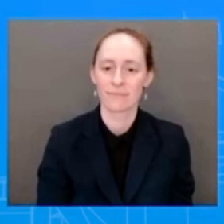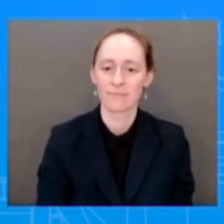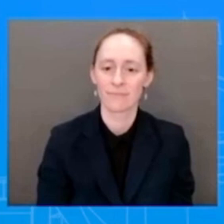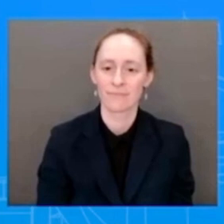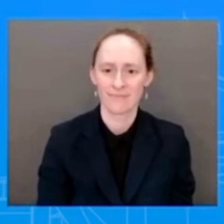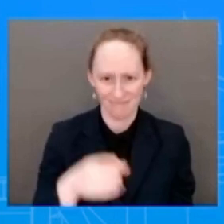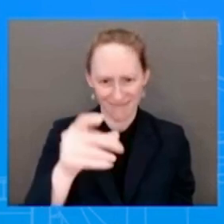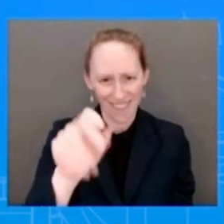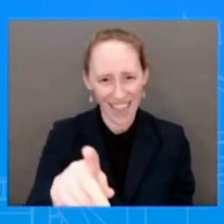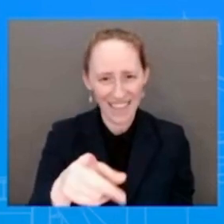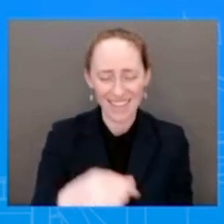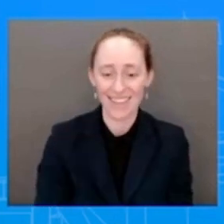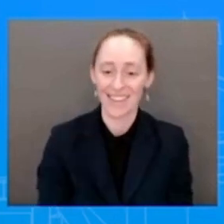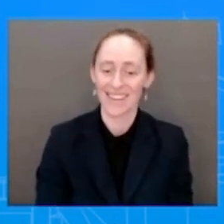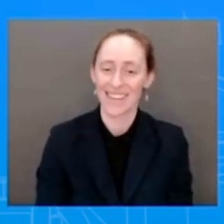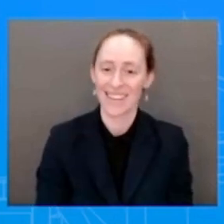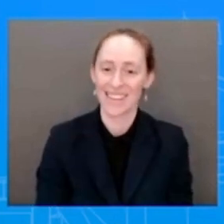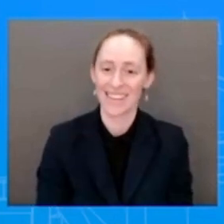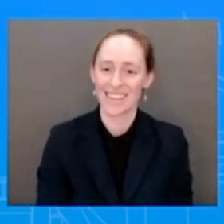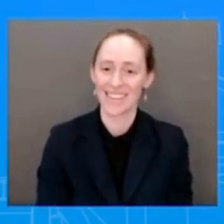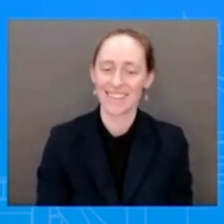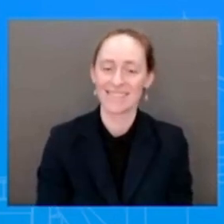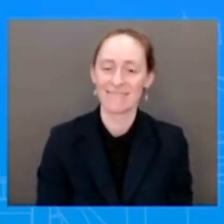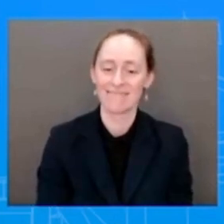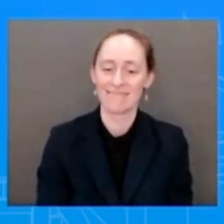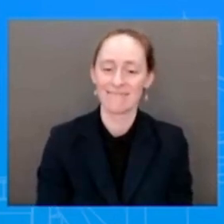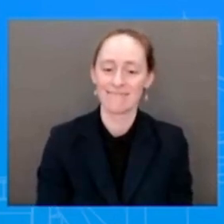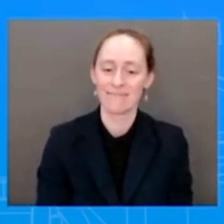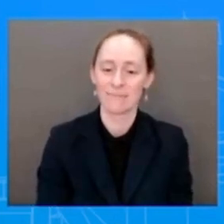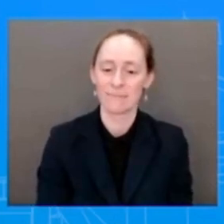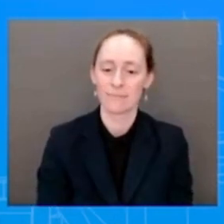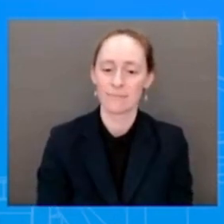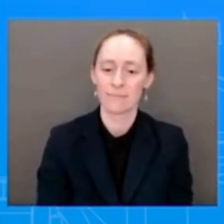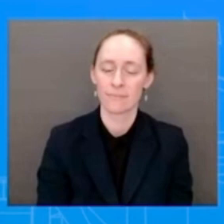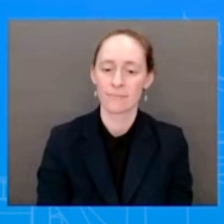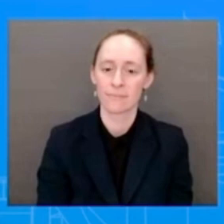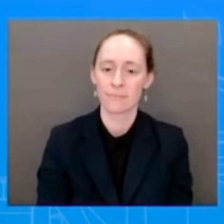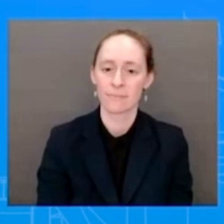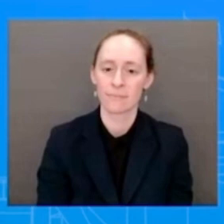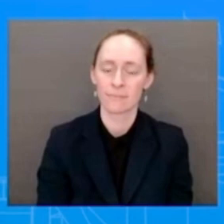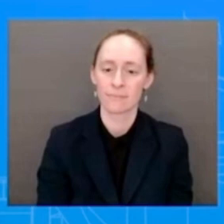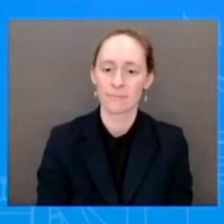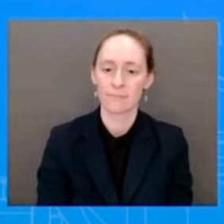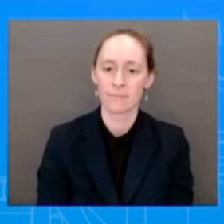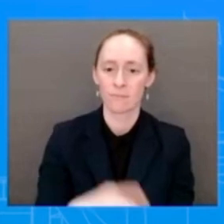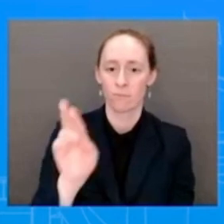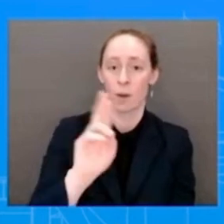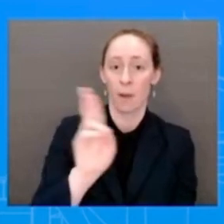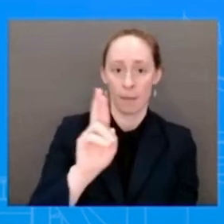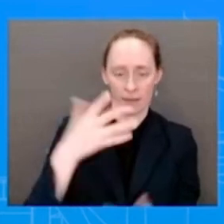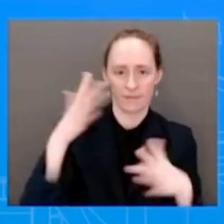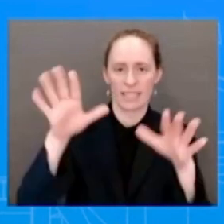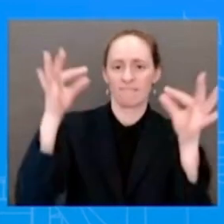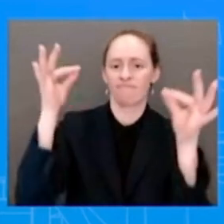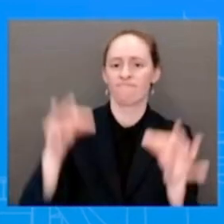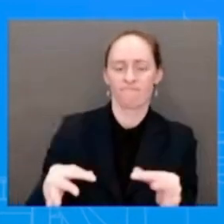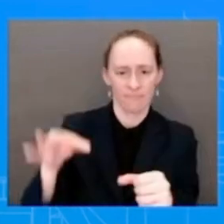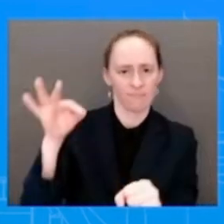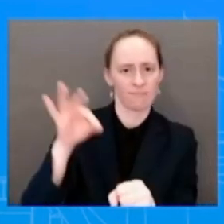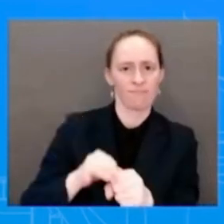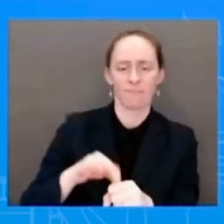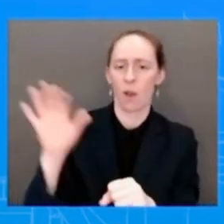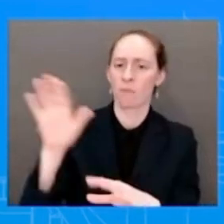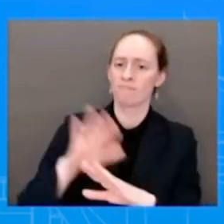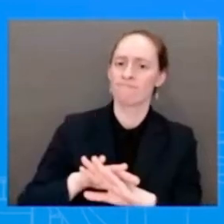Republicans just voted to oust Congresswoman Ilhan Omar from the Foreign Affairs Committee over past anti-Semitic comments. What is the White House